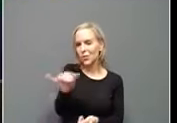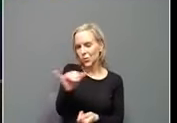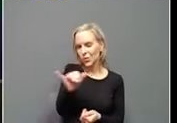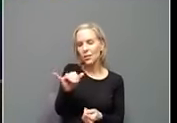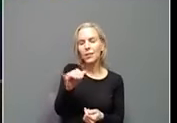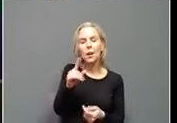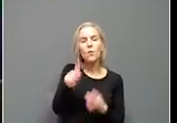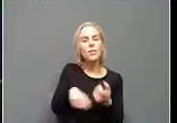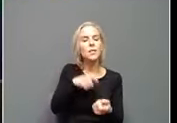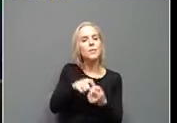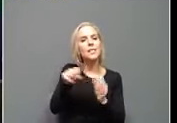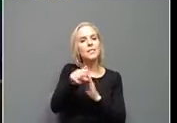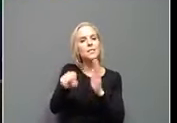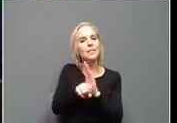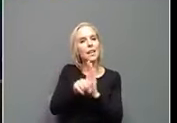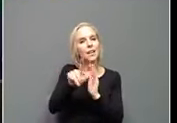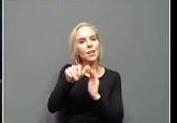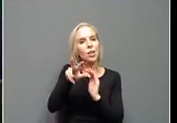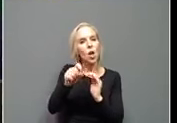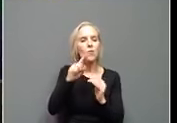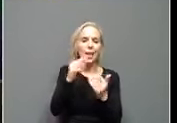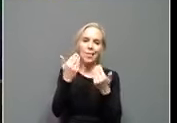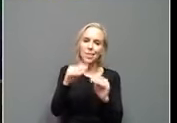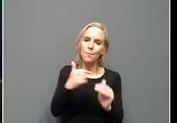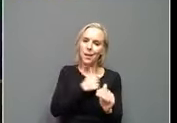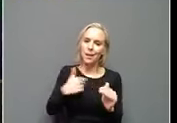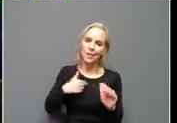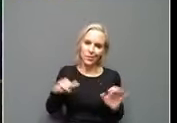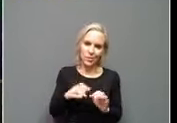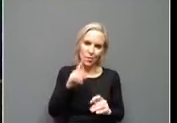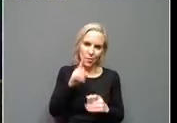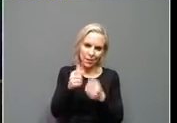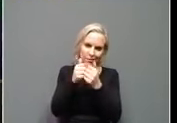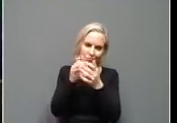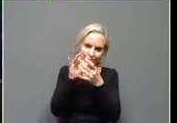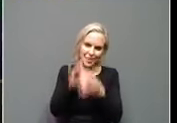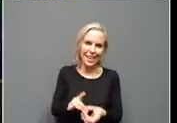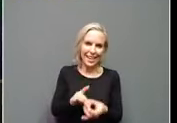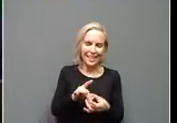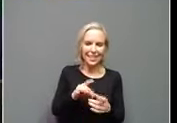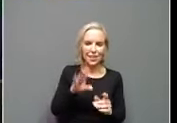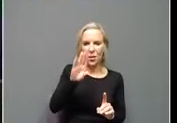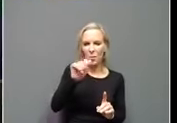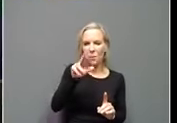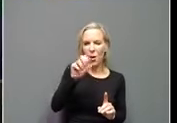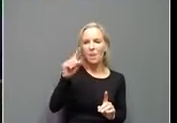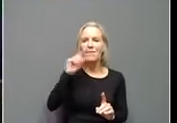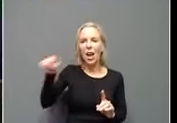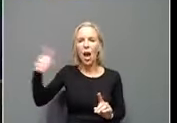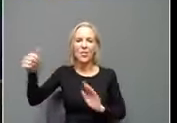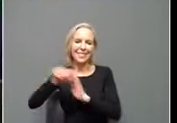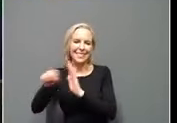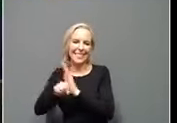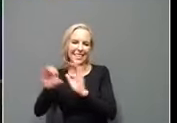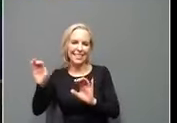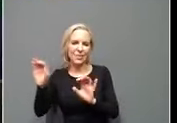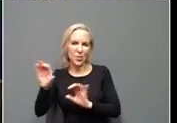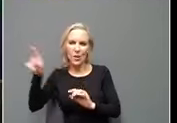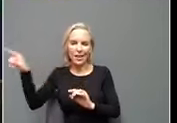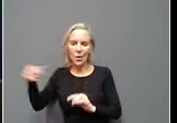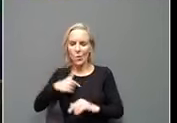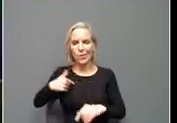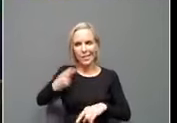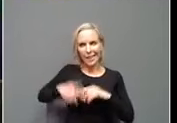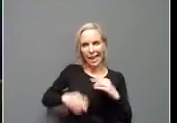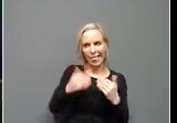laws that do bar us from doing things primarily with bars that other states are, are doing. Uh, but listen, uh, asking, asking those that,